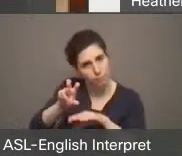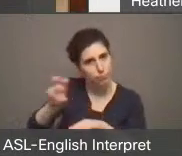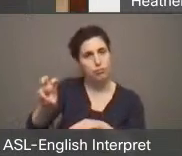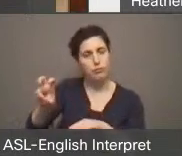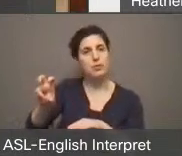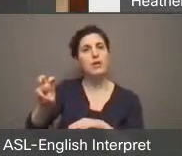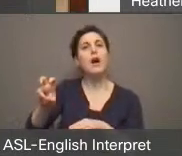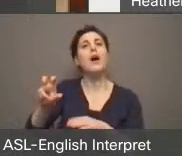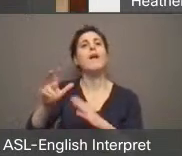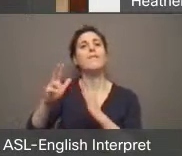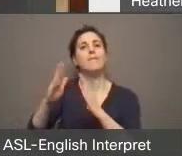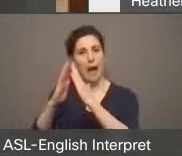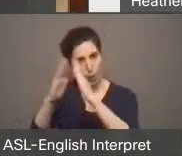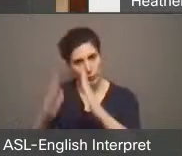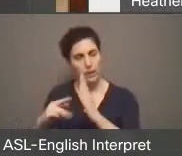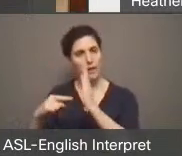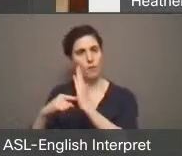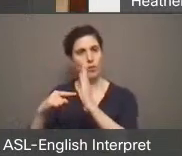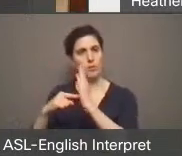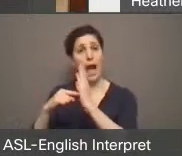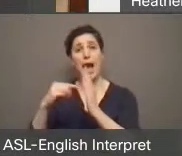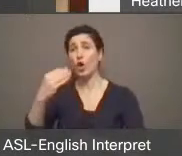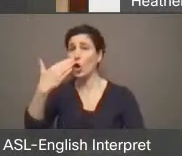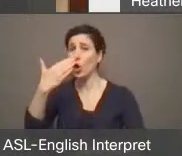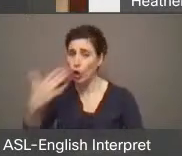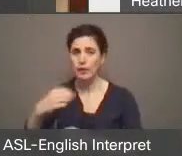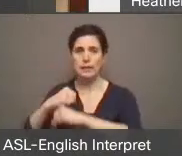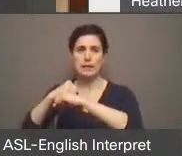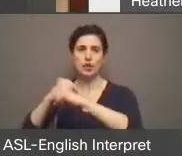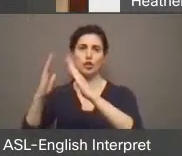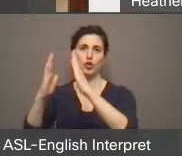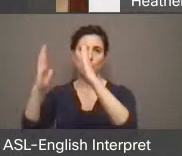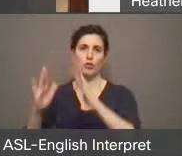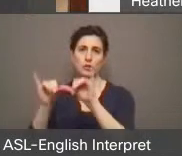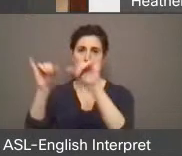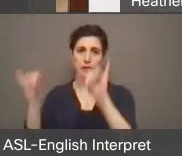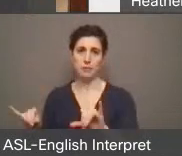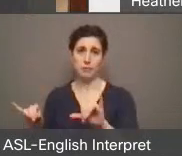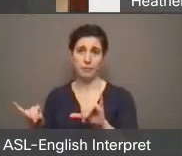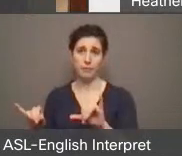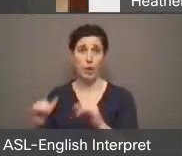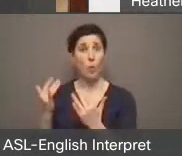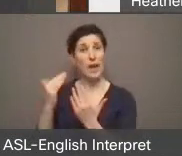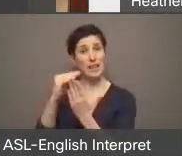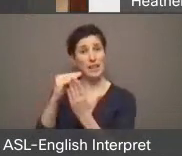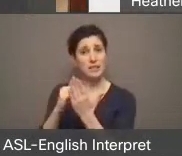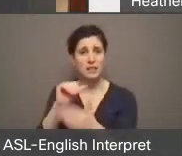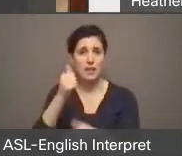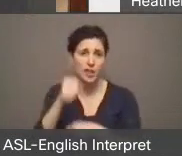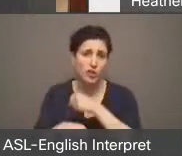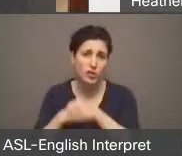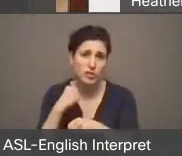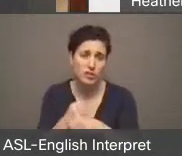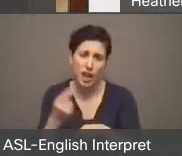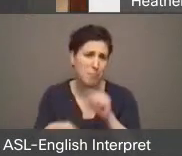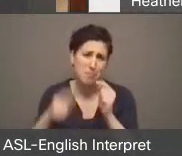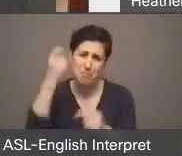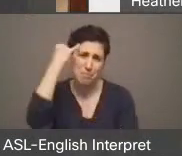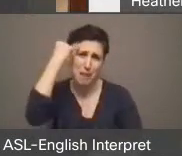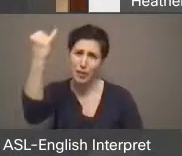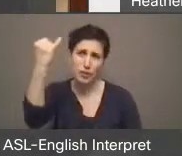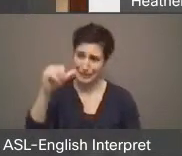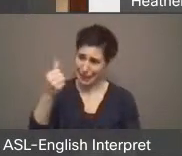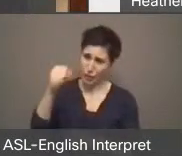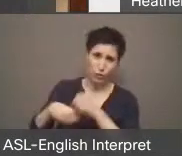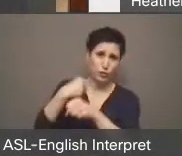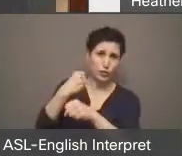affordable housing and a suitable shelter system. The fact that our waitlist is 10 years long is unconscionable, and it is appalling